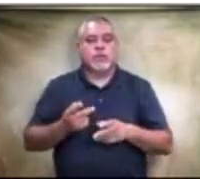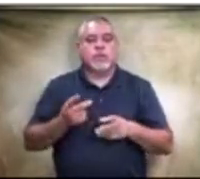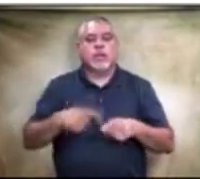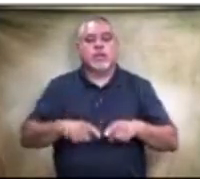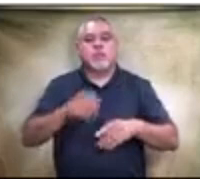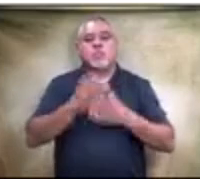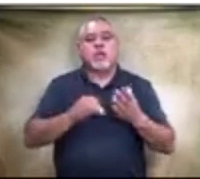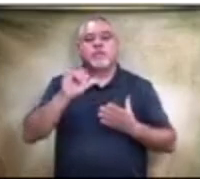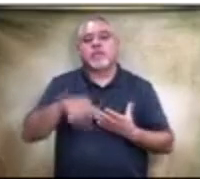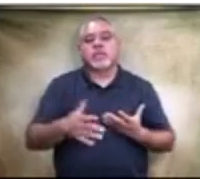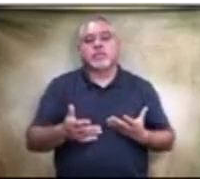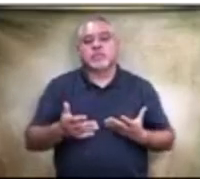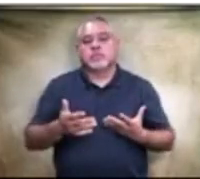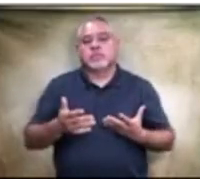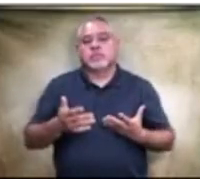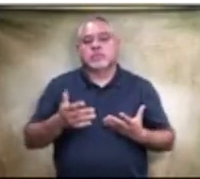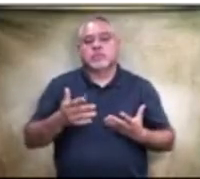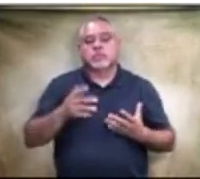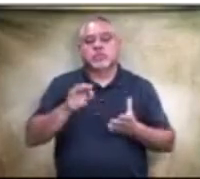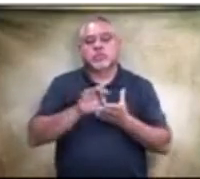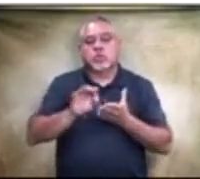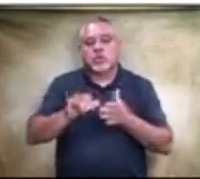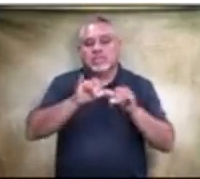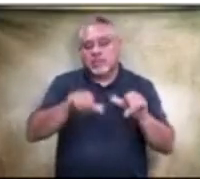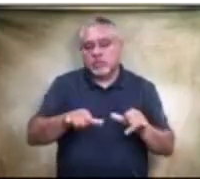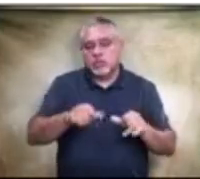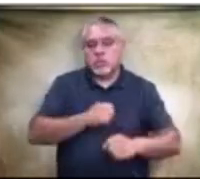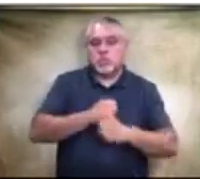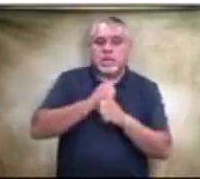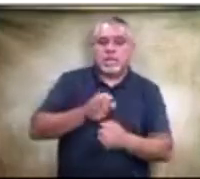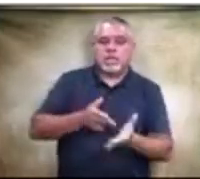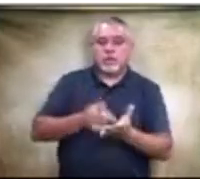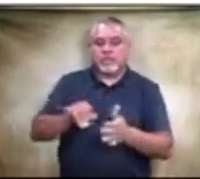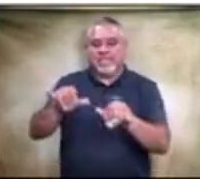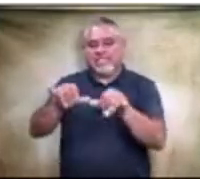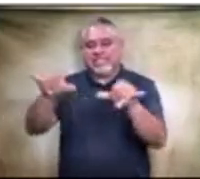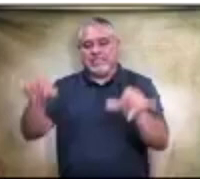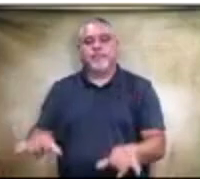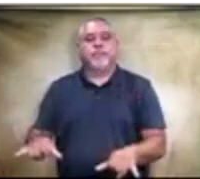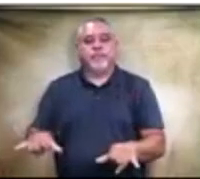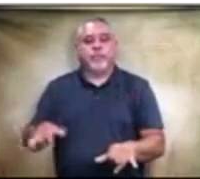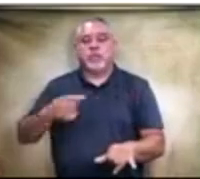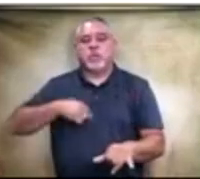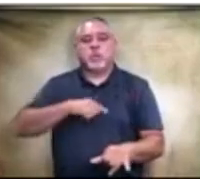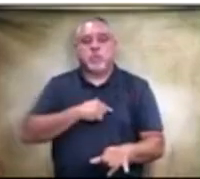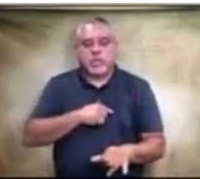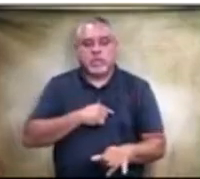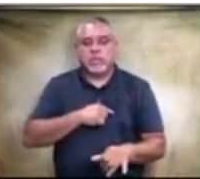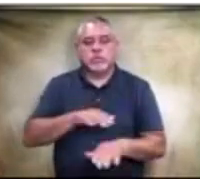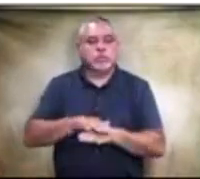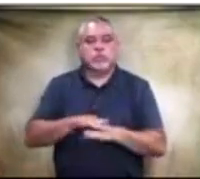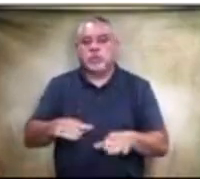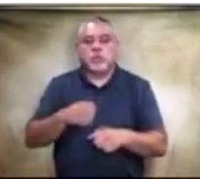that scoring system. So to protect the integrity of the system, we do not make